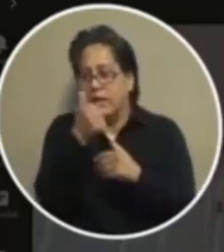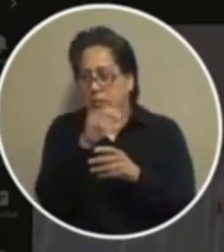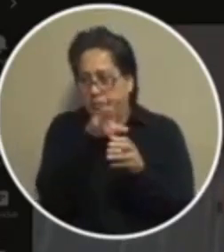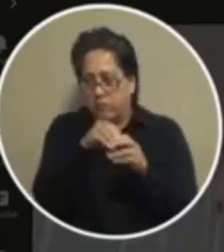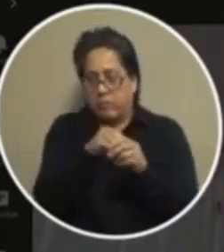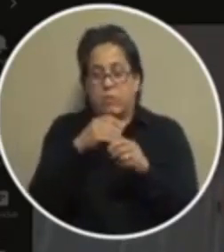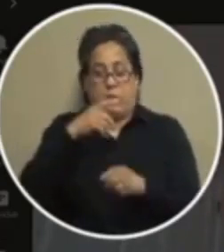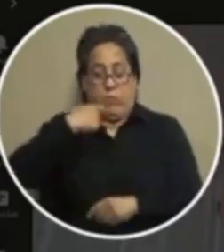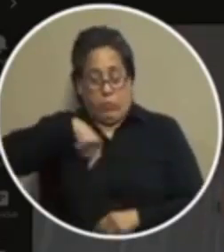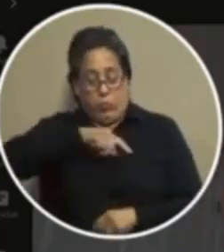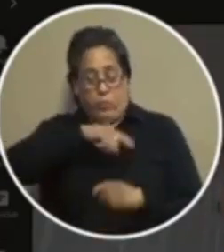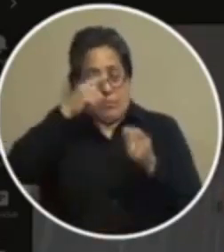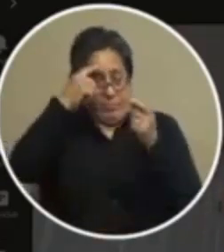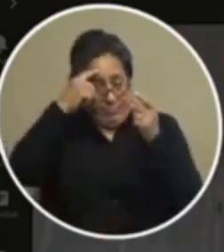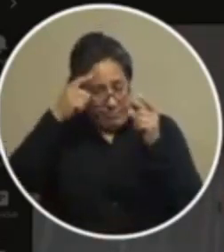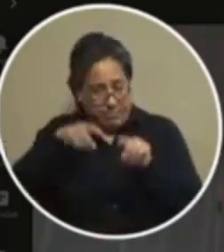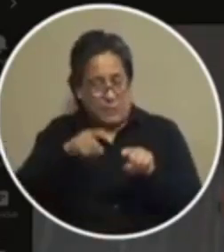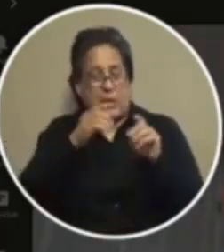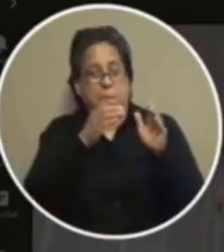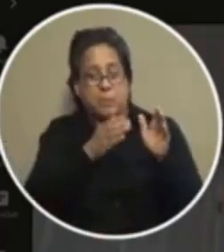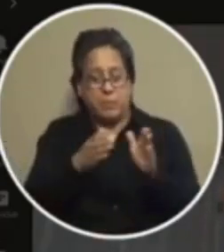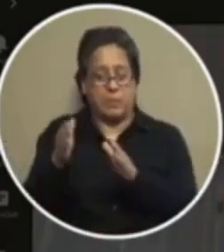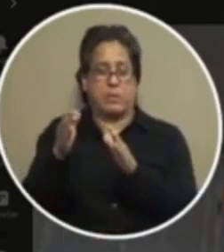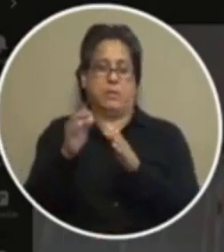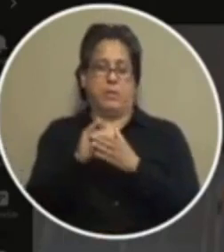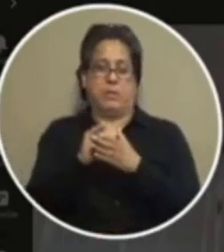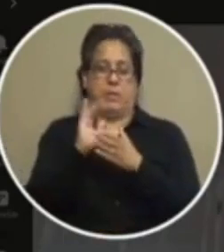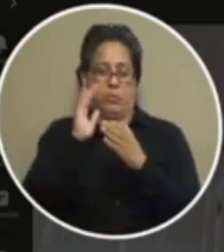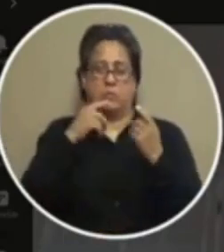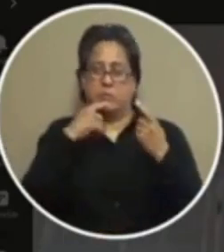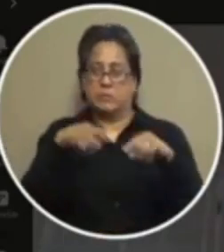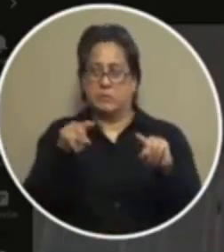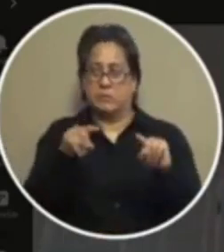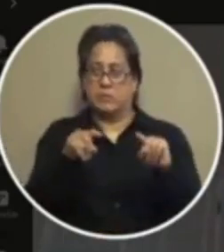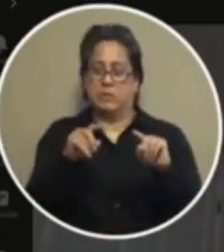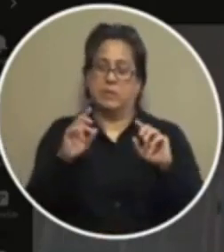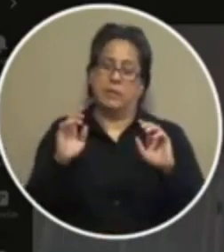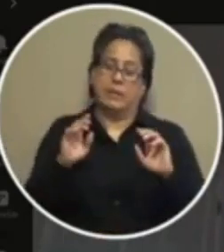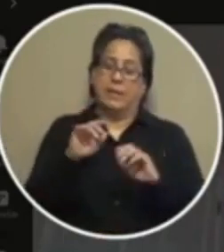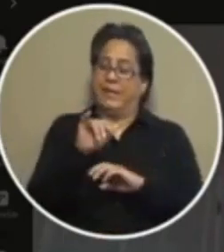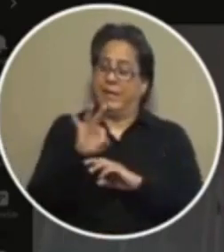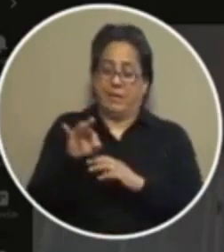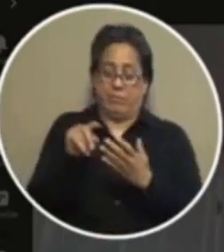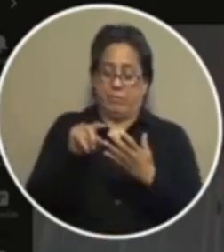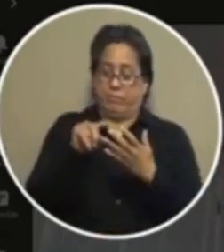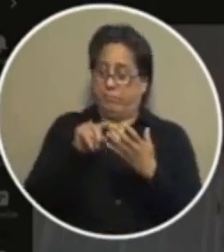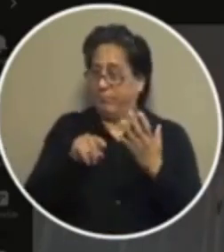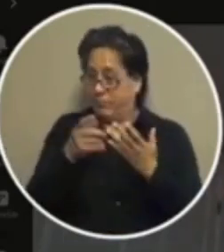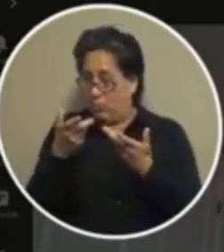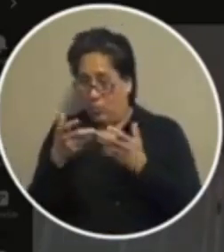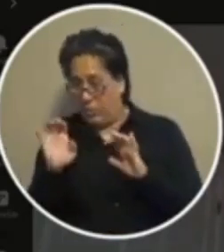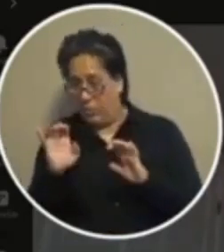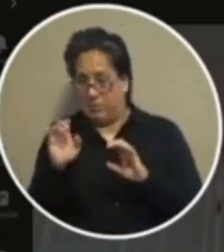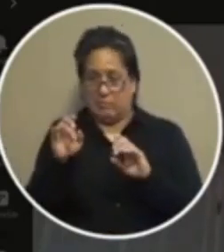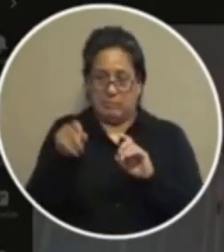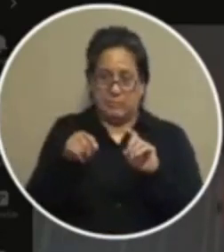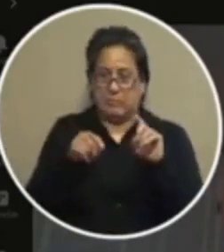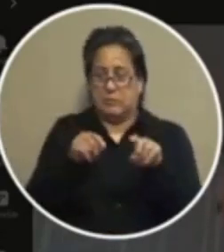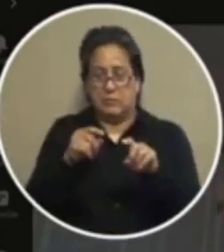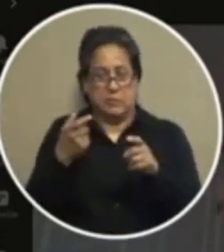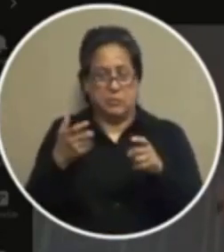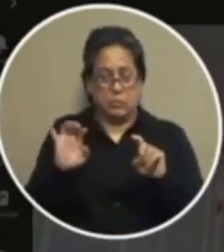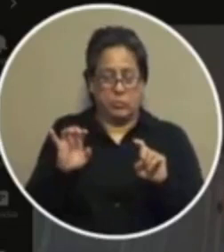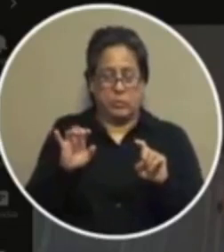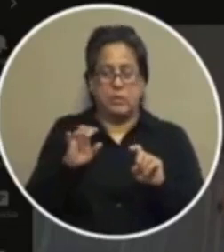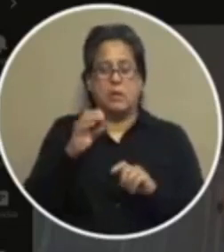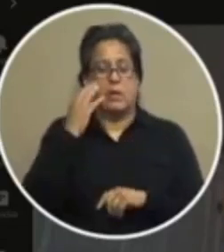and came up with a plan that everybody thinks is going to work but again if they don't want to do that and so my initial uh i